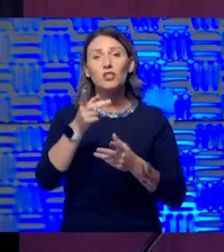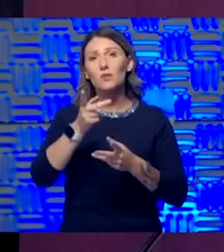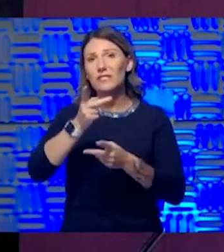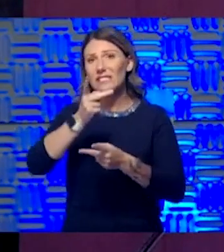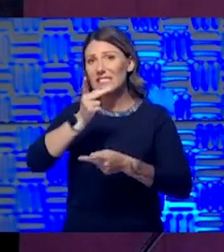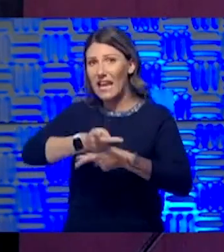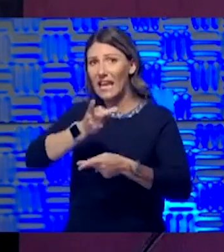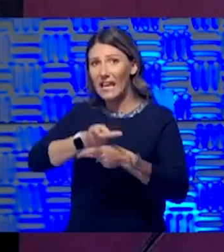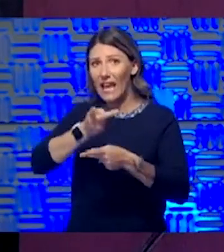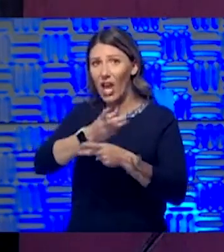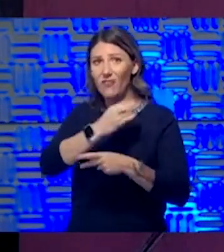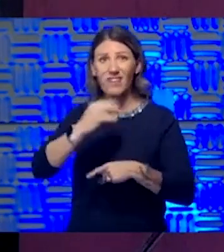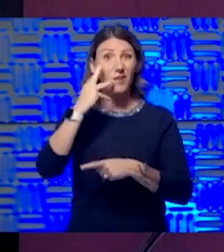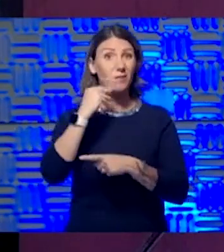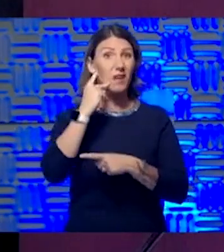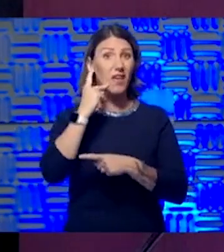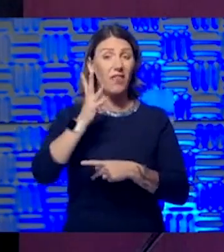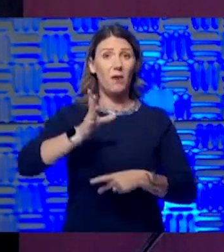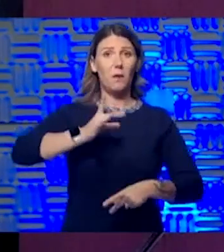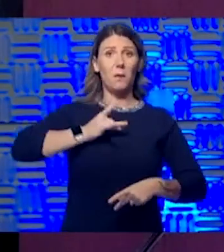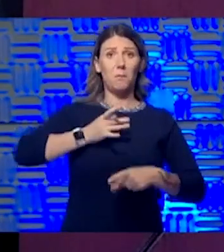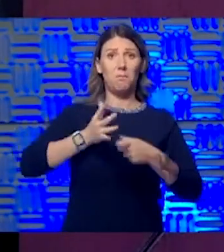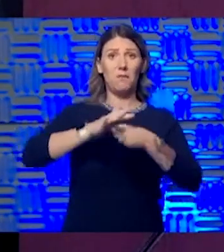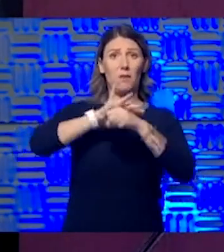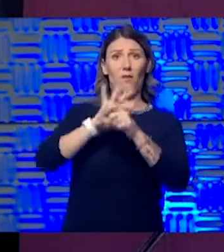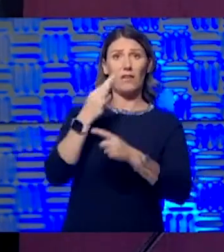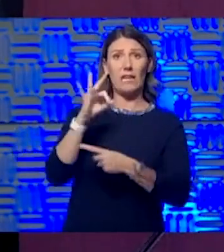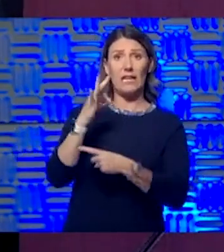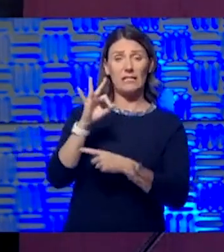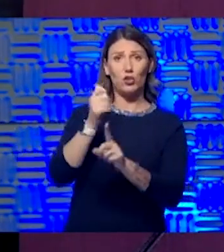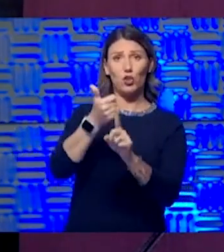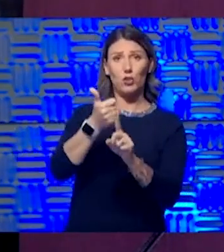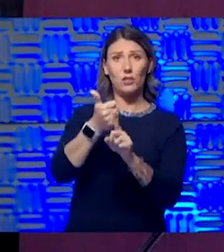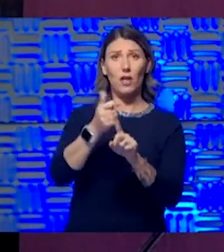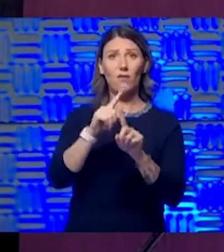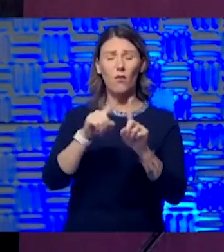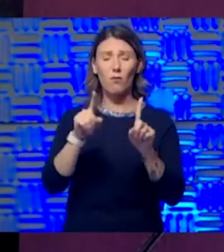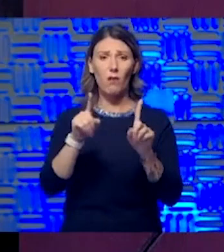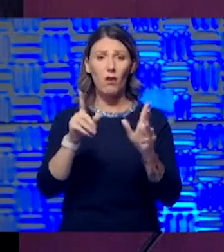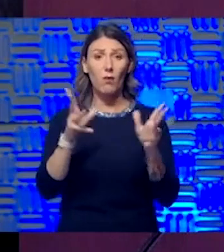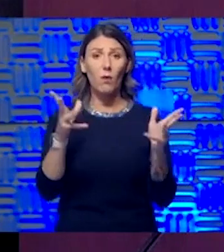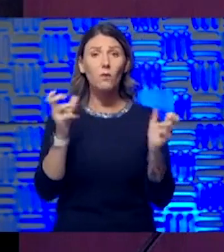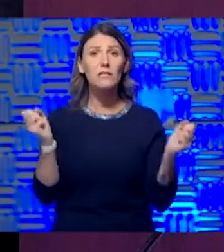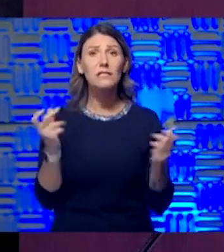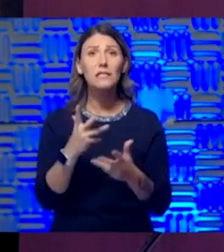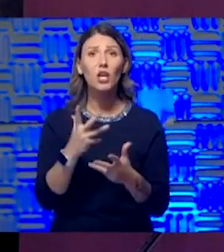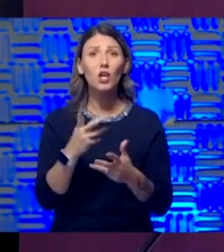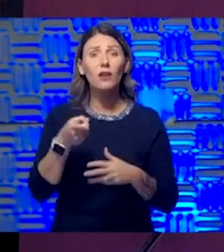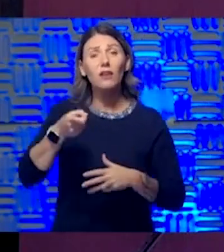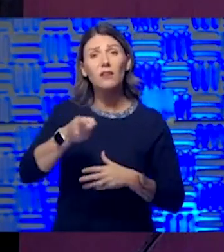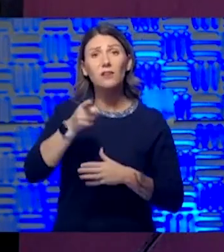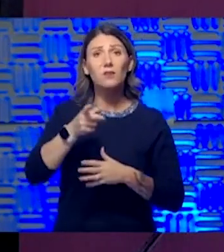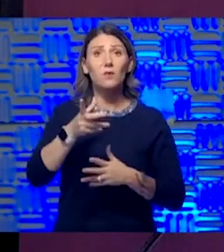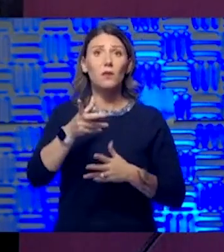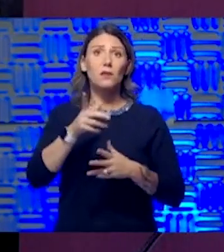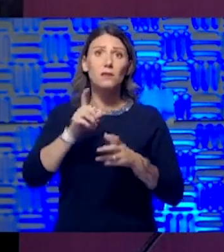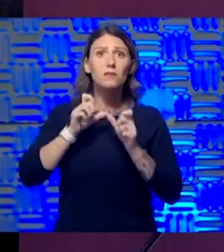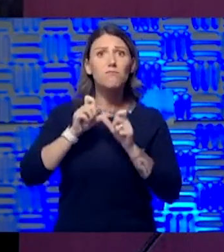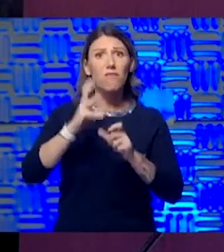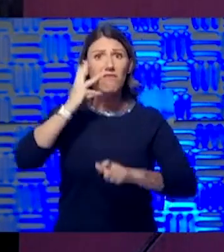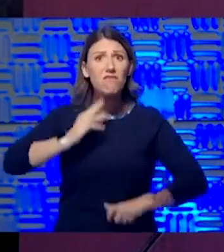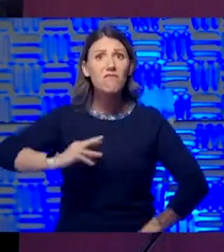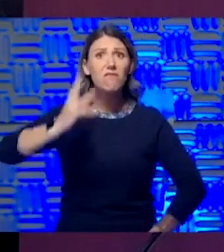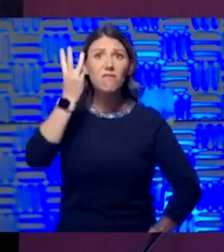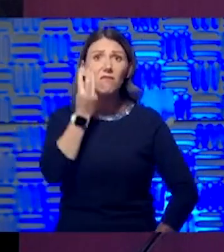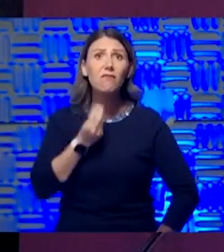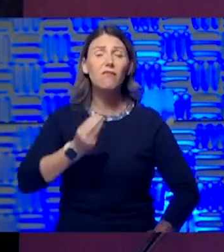of and experienced. And even got the disease herself of COVID-19. And what was chilling for us is this was a seasoned physician. You know, she was 49 years old,